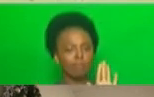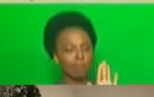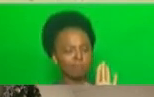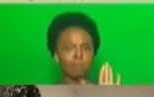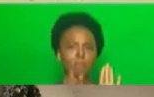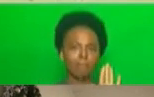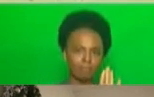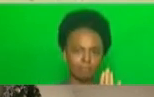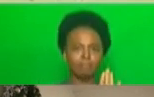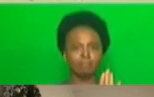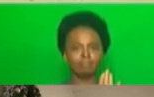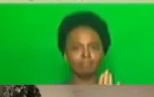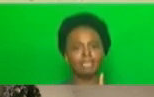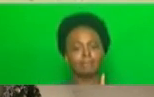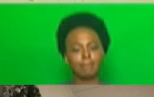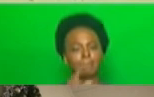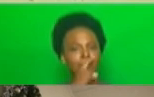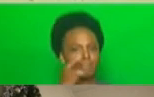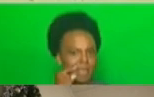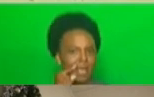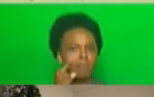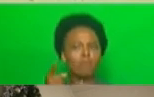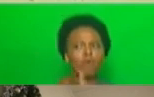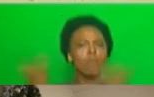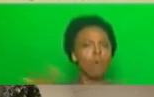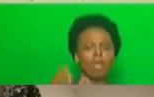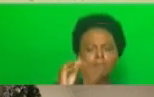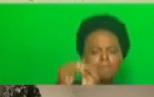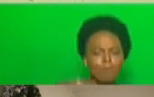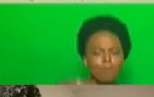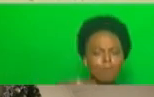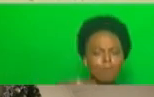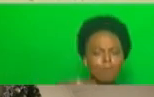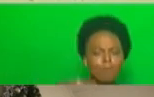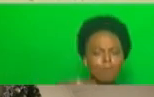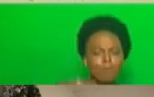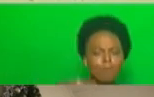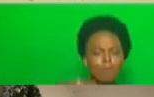The names of the manufacturers must be clearly depicted.